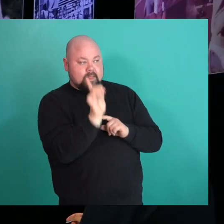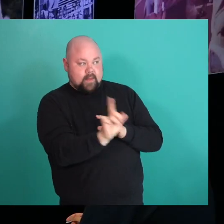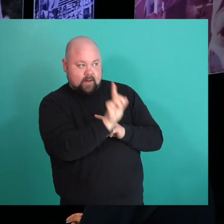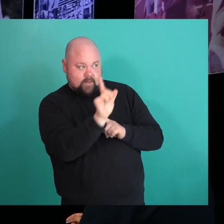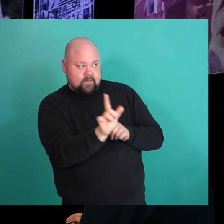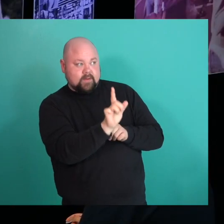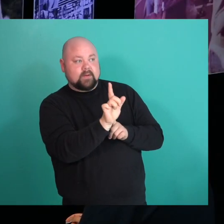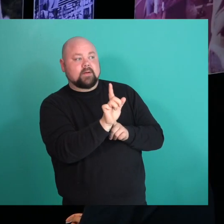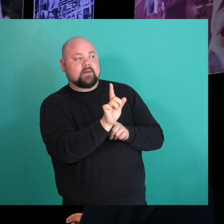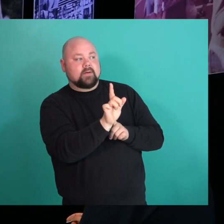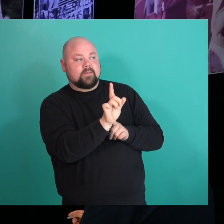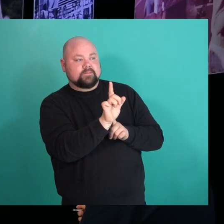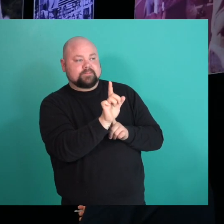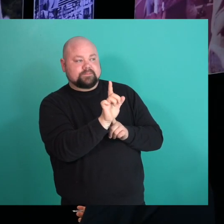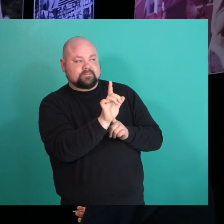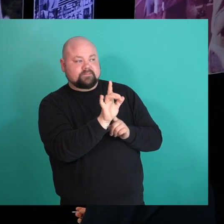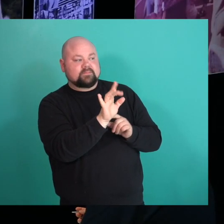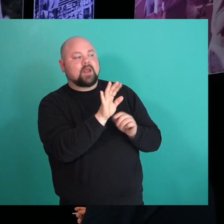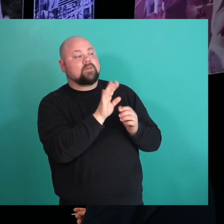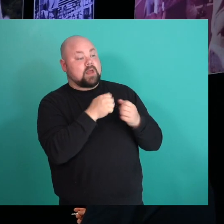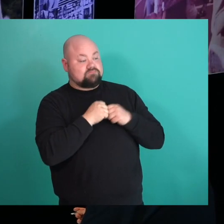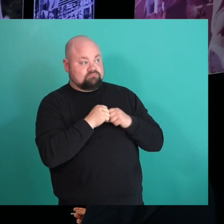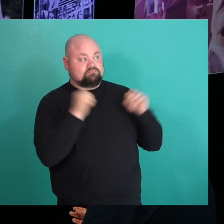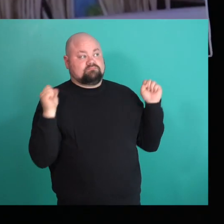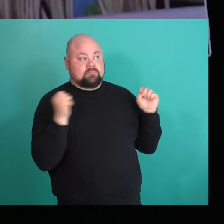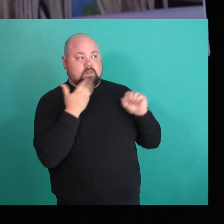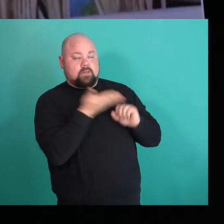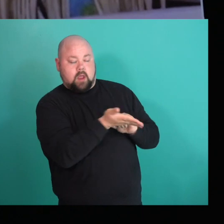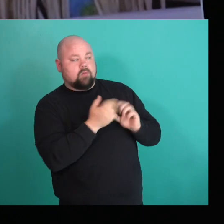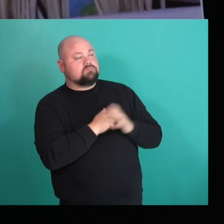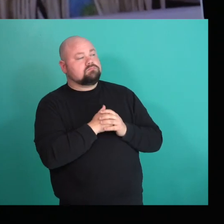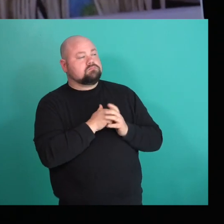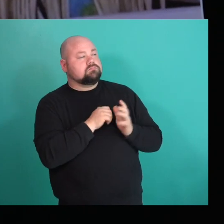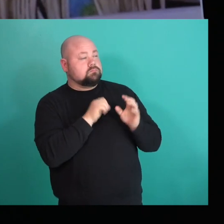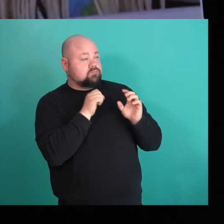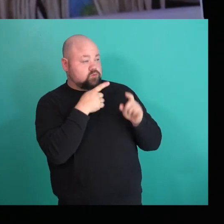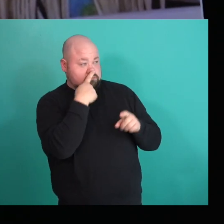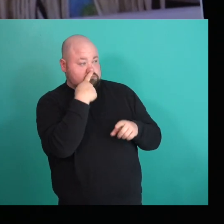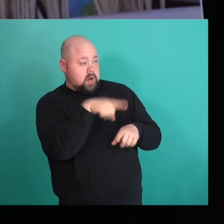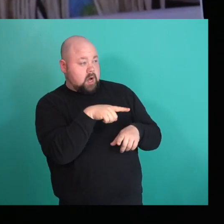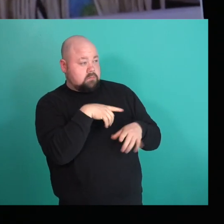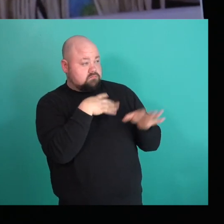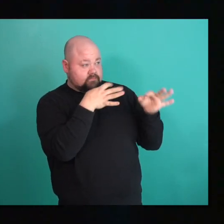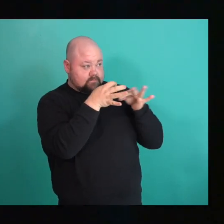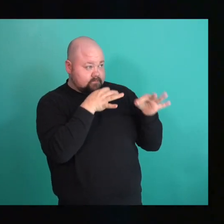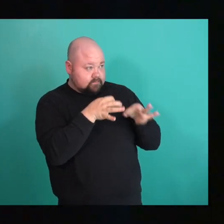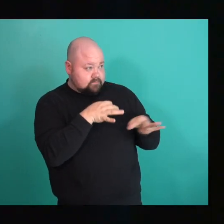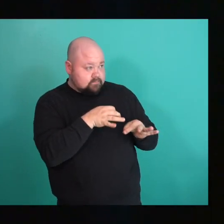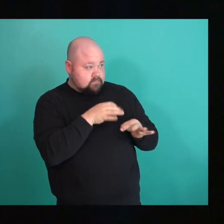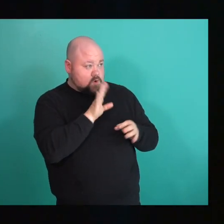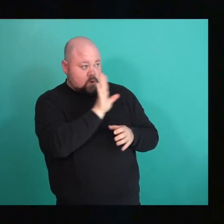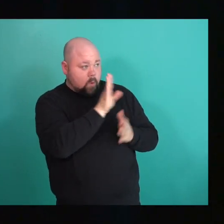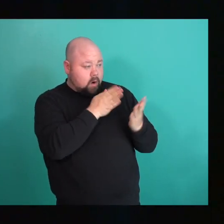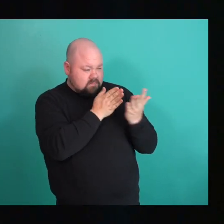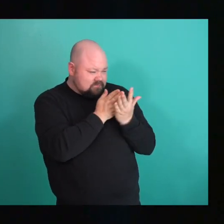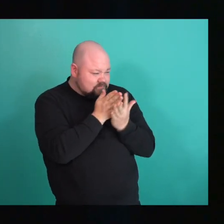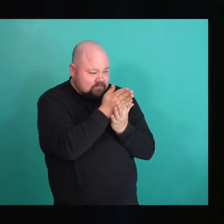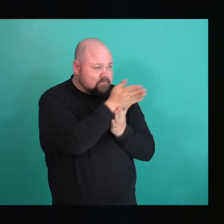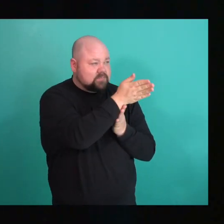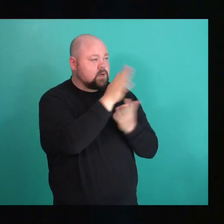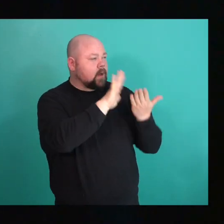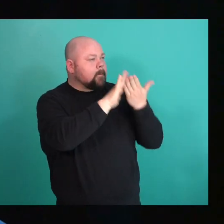and coming out. Can you tell us a little bit about how you navigated through that that finding